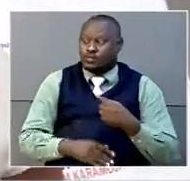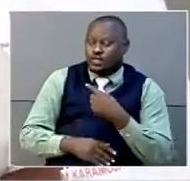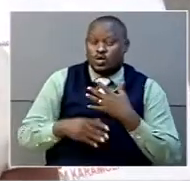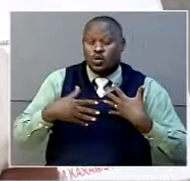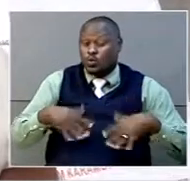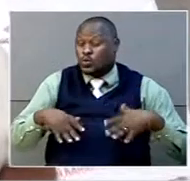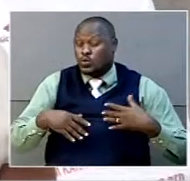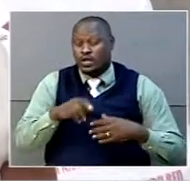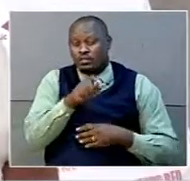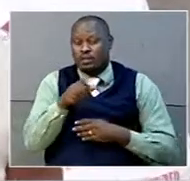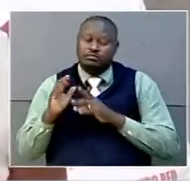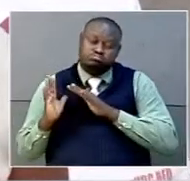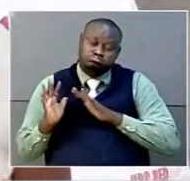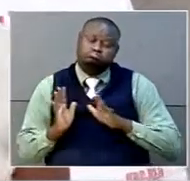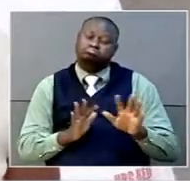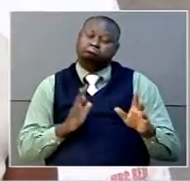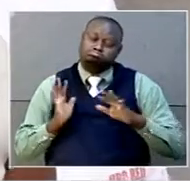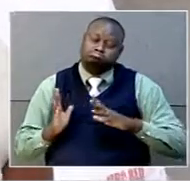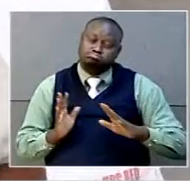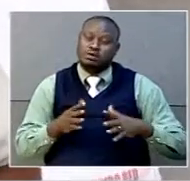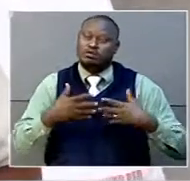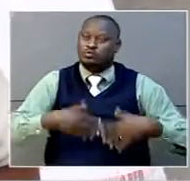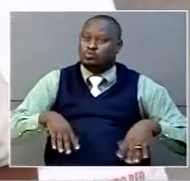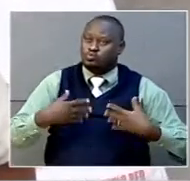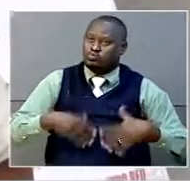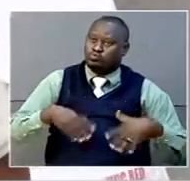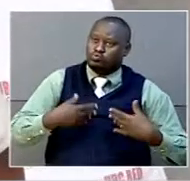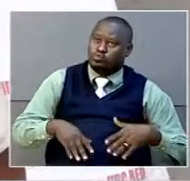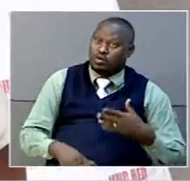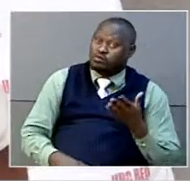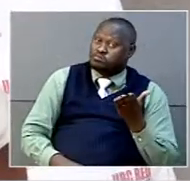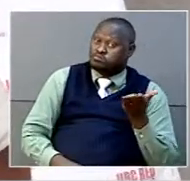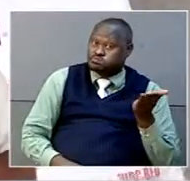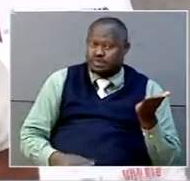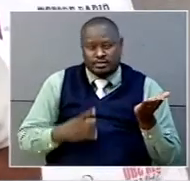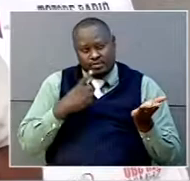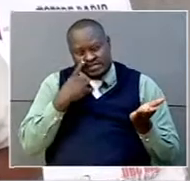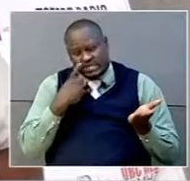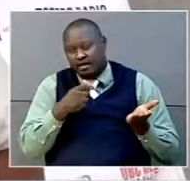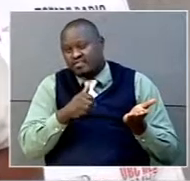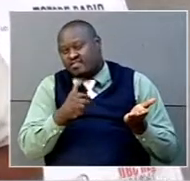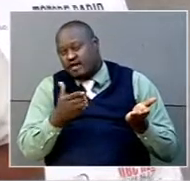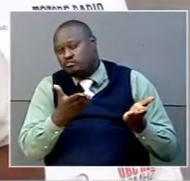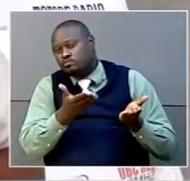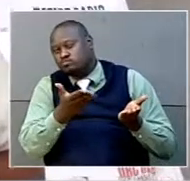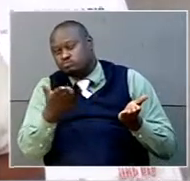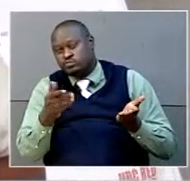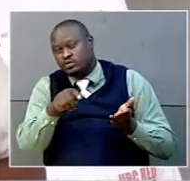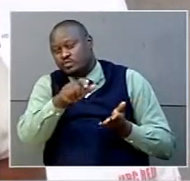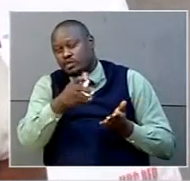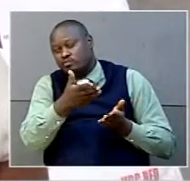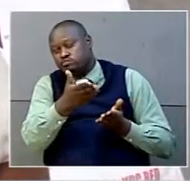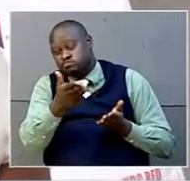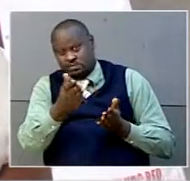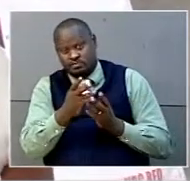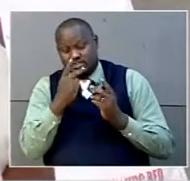up on the number of patients and we've managed at least to harvest some good cases of patients who are going